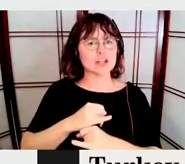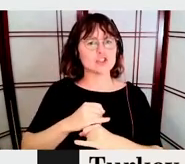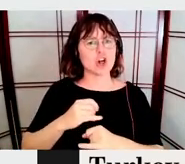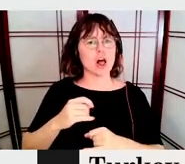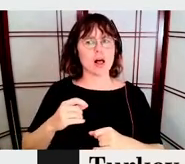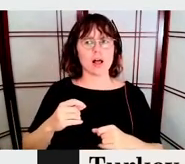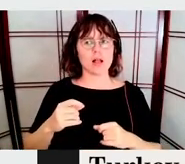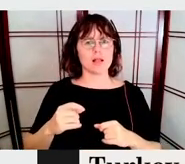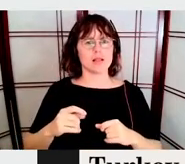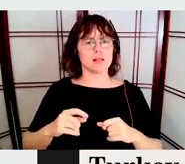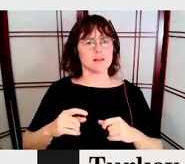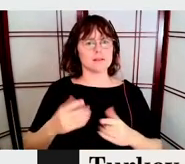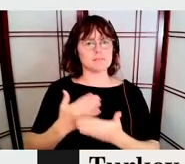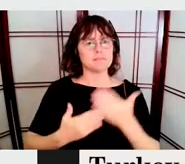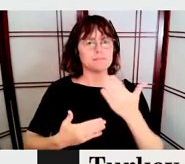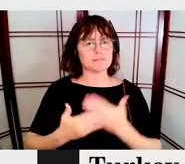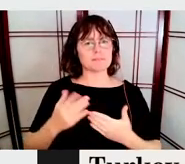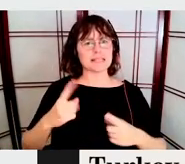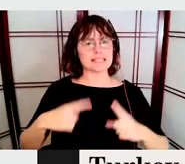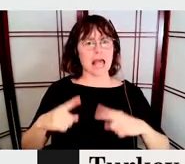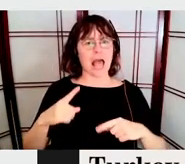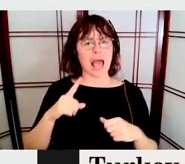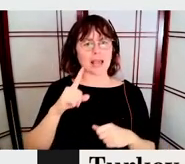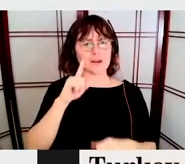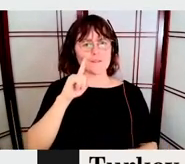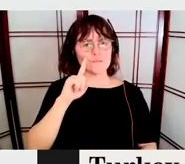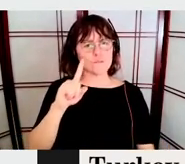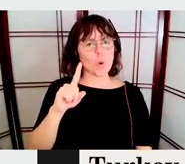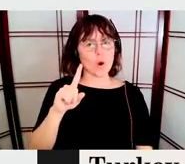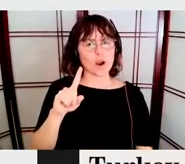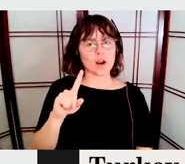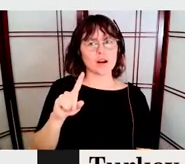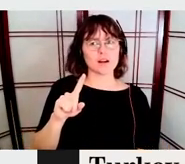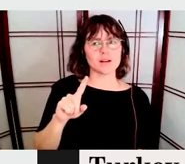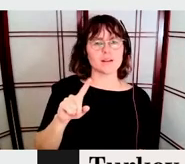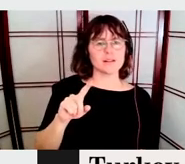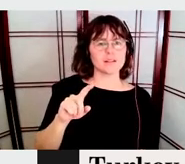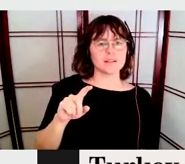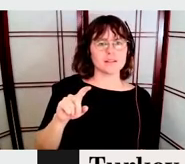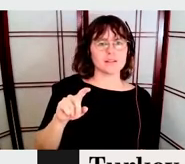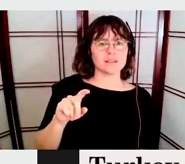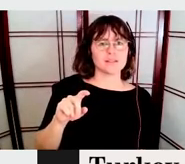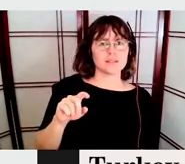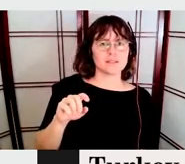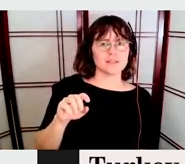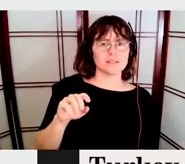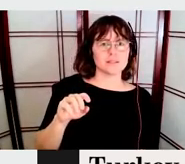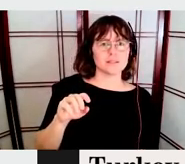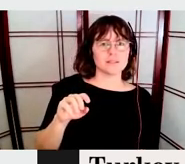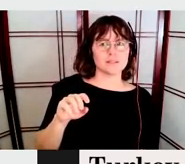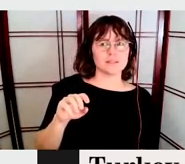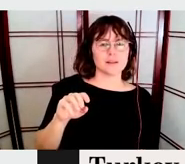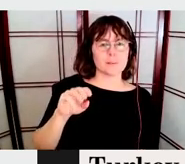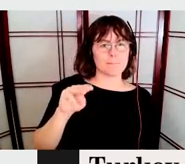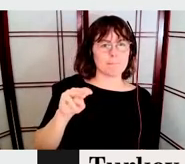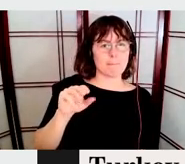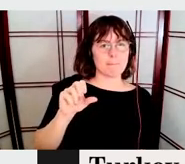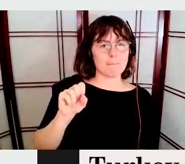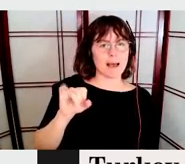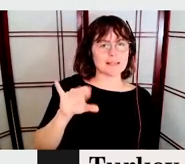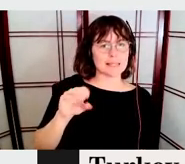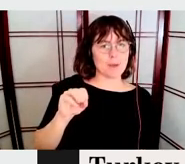how, how it, how it works. So instead of doing like the piece sign, just V, you can, you can include an M and you will have